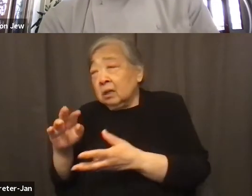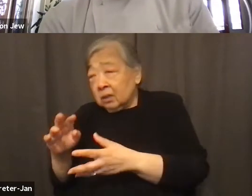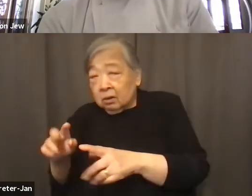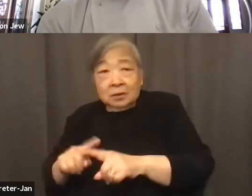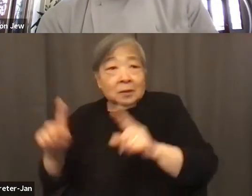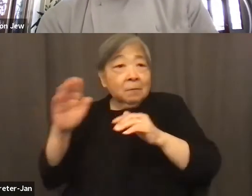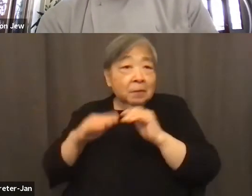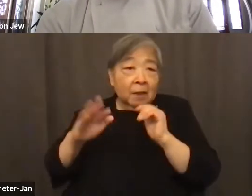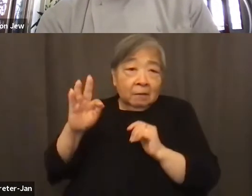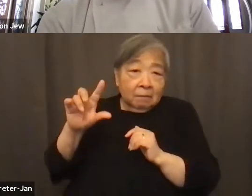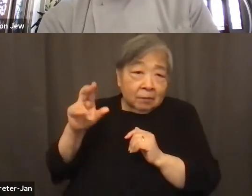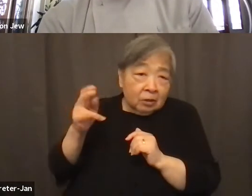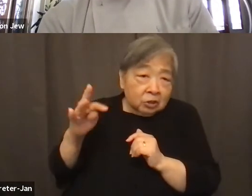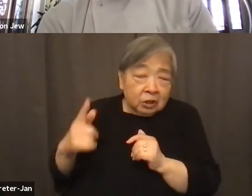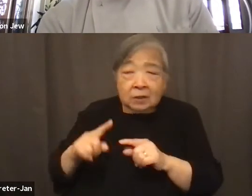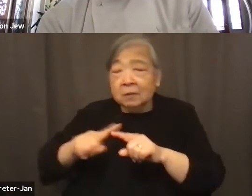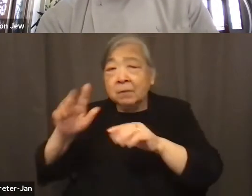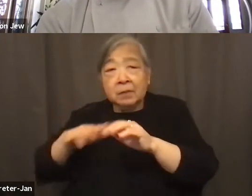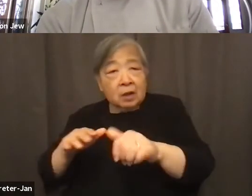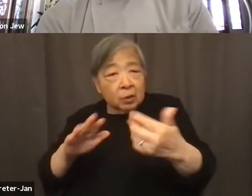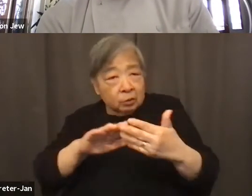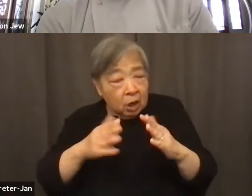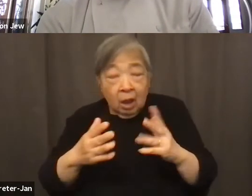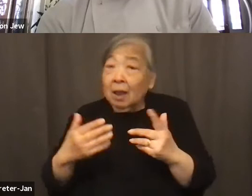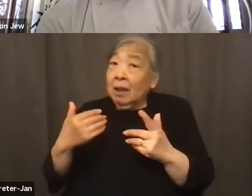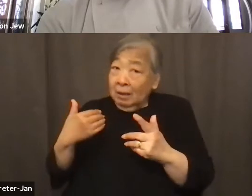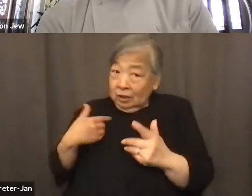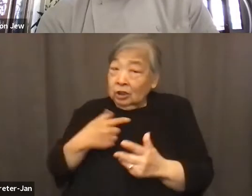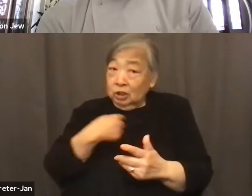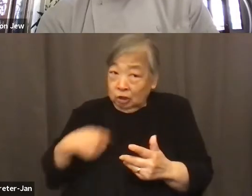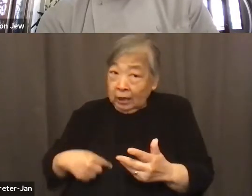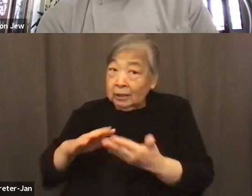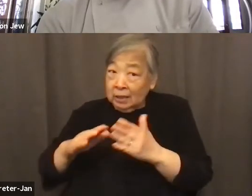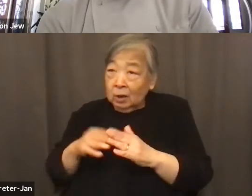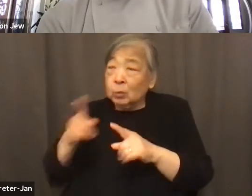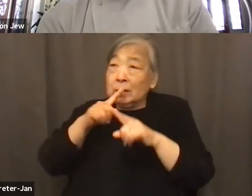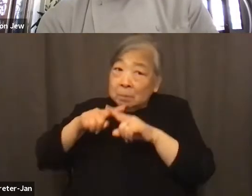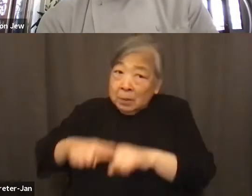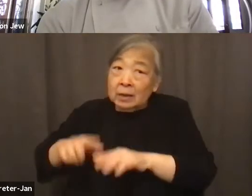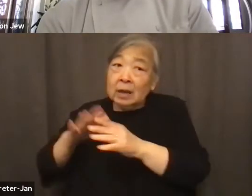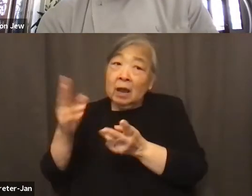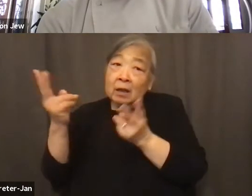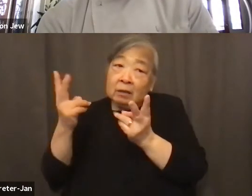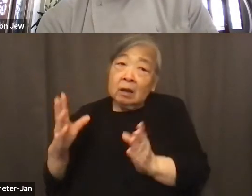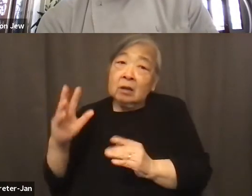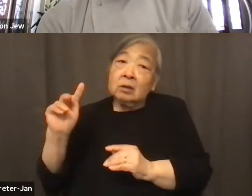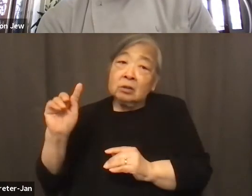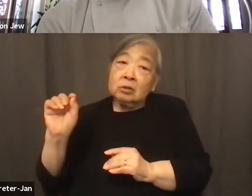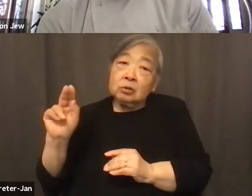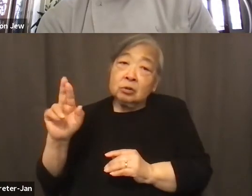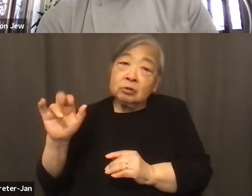Flushing, Chinatown, they're Chinatown's that are dependent on tourists. And we are missing in New York City,